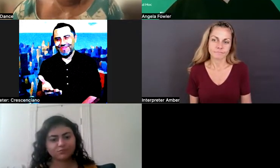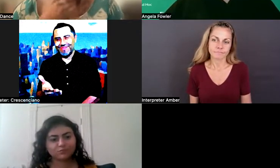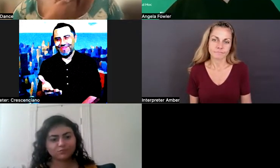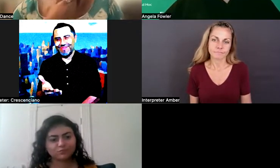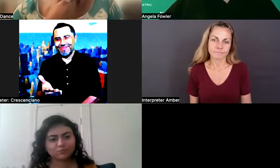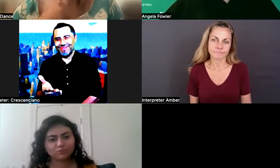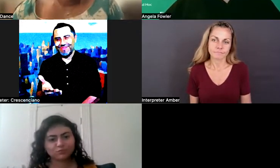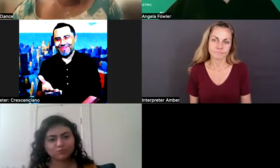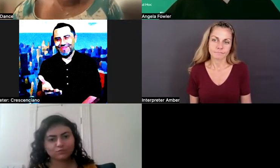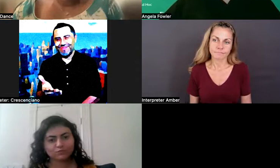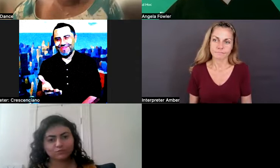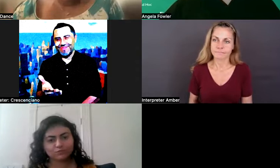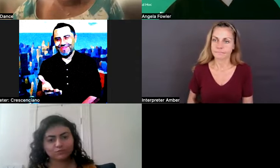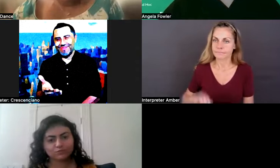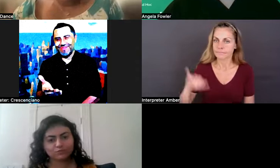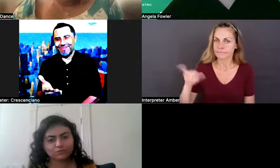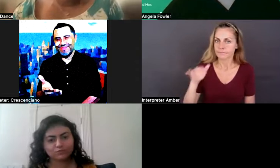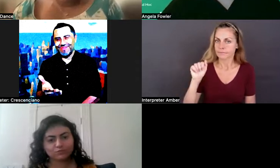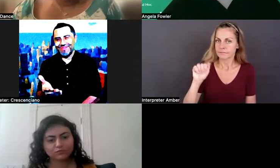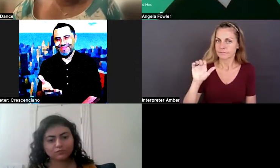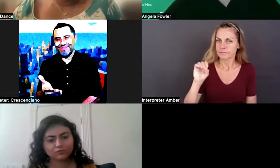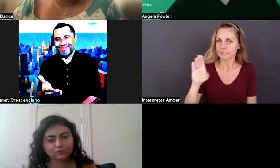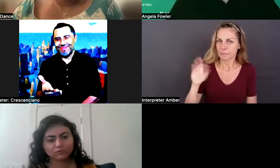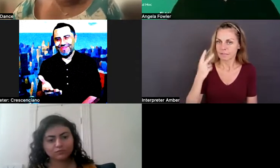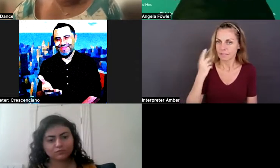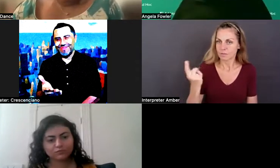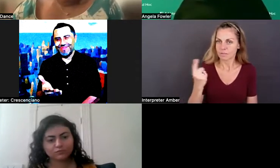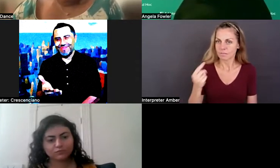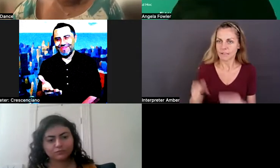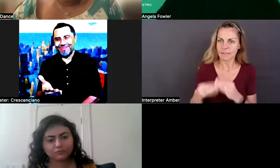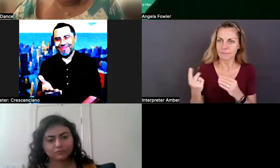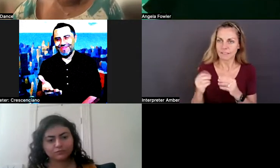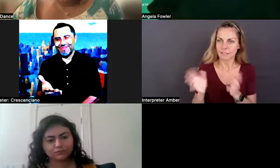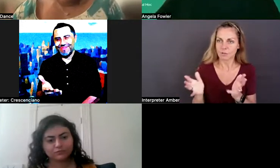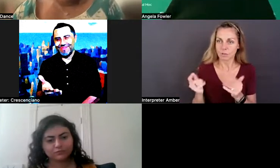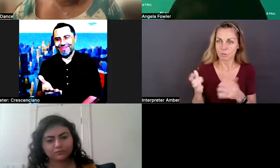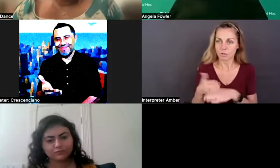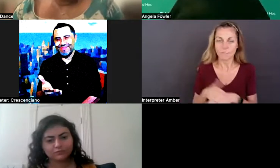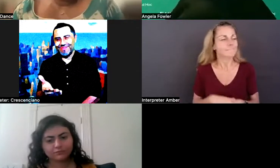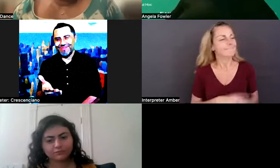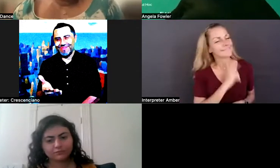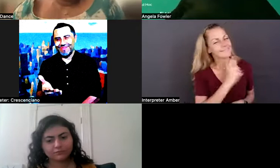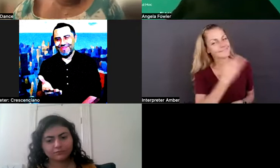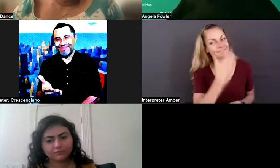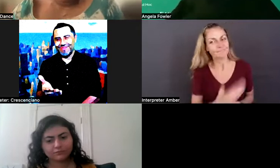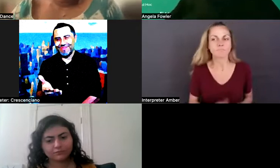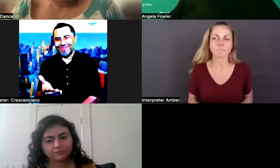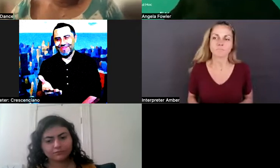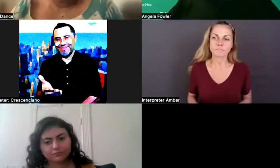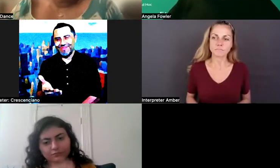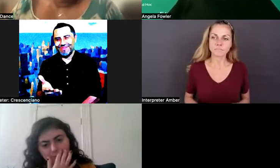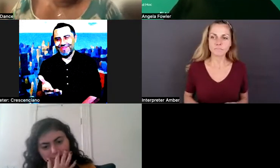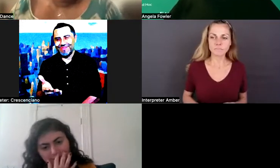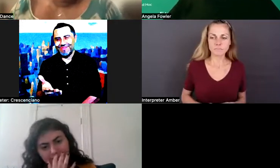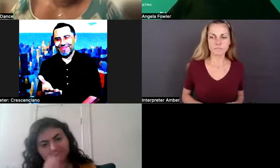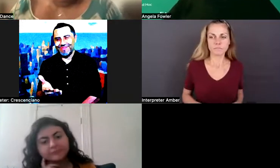Jacob, I heard, I saw you had something in the chat. you want to share? For sure. Thank you so much. So I took a very